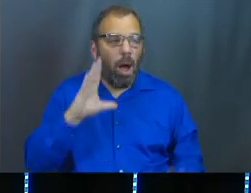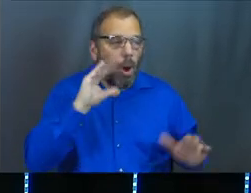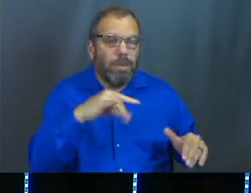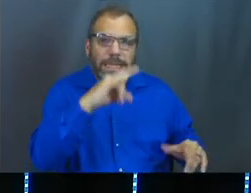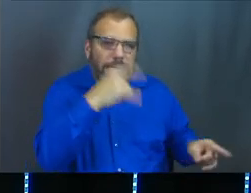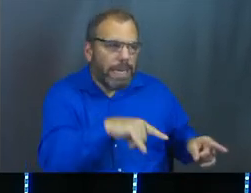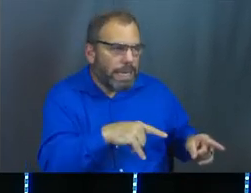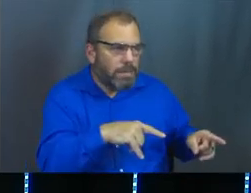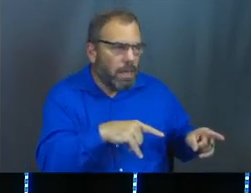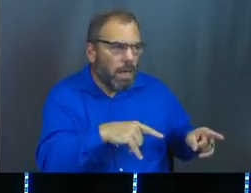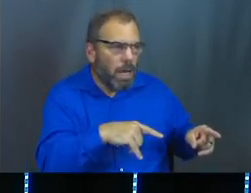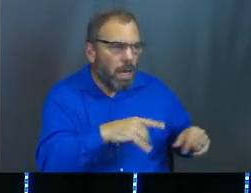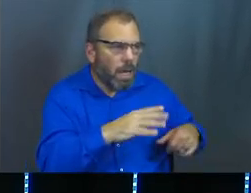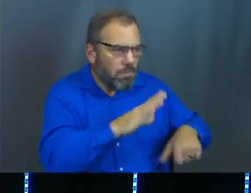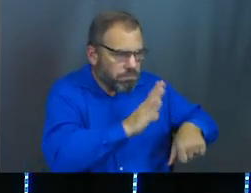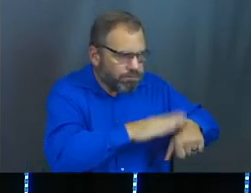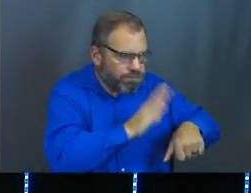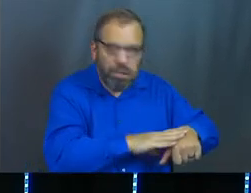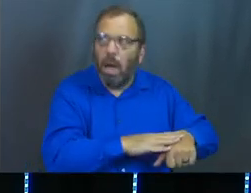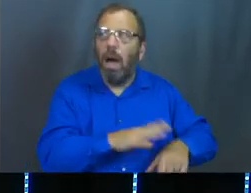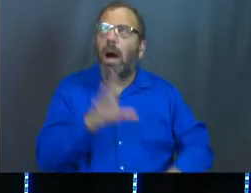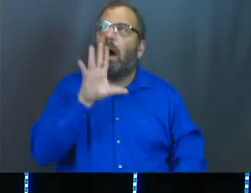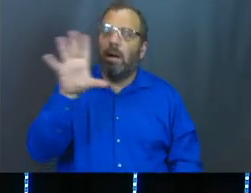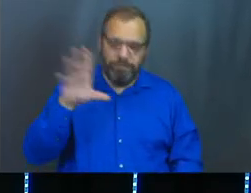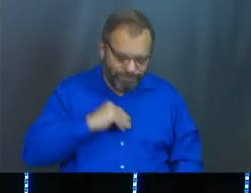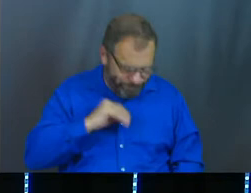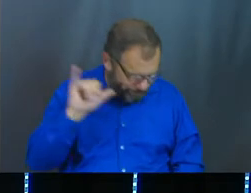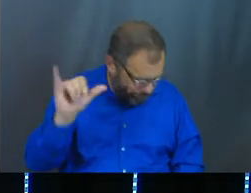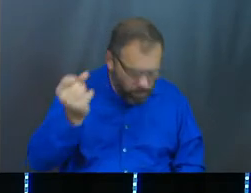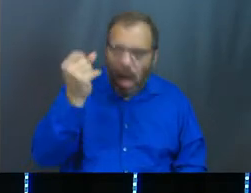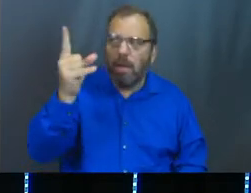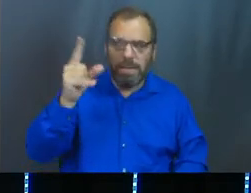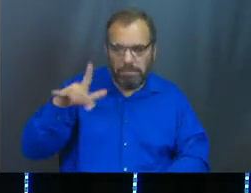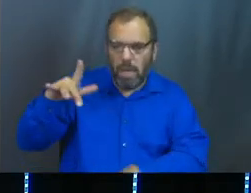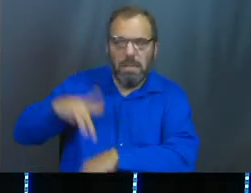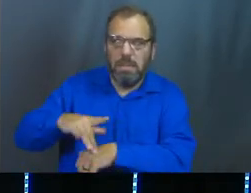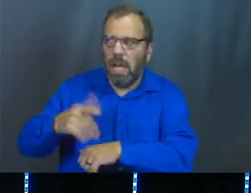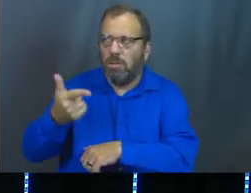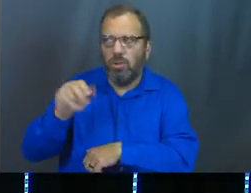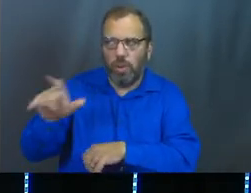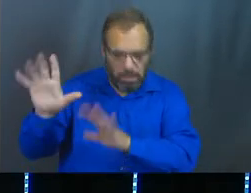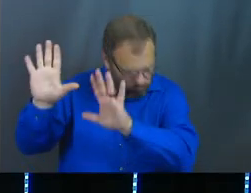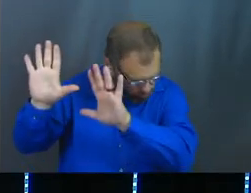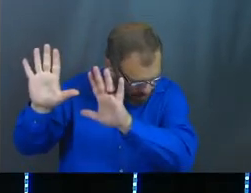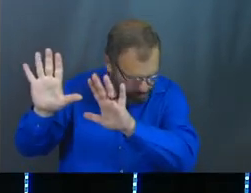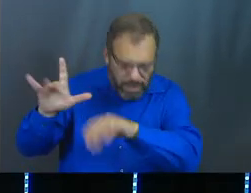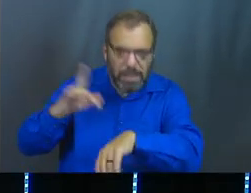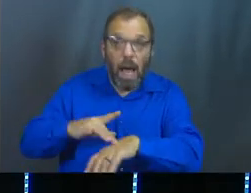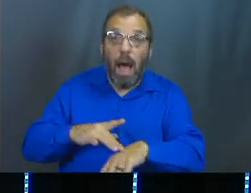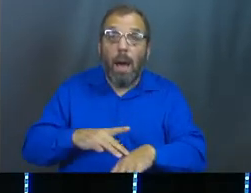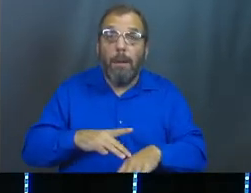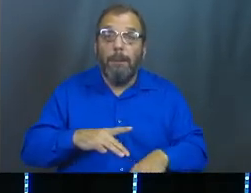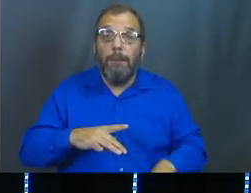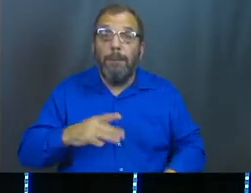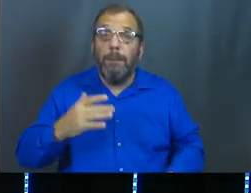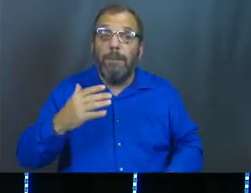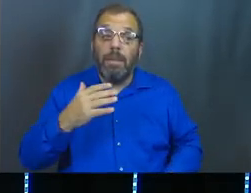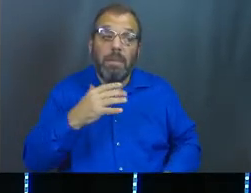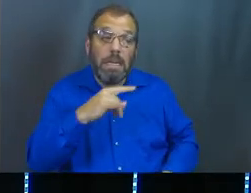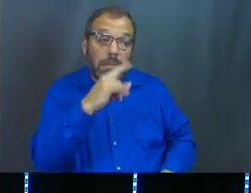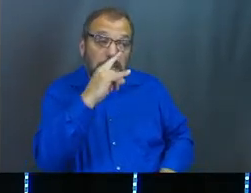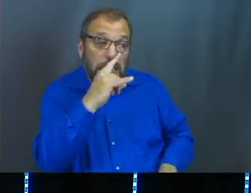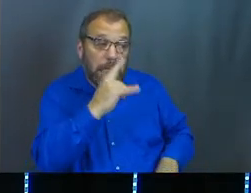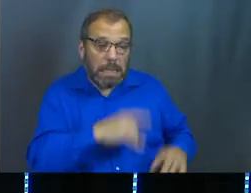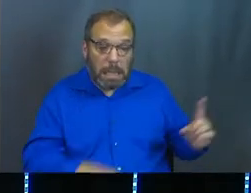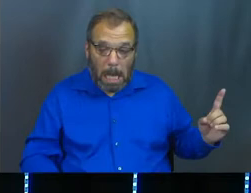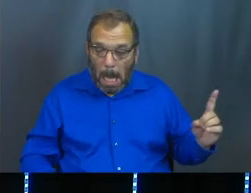kids would just take the warning and they would grow in wisdom without actually having to touch the hot surface. But he would know there was a chance